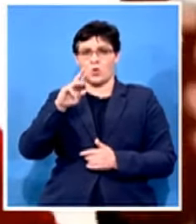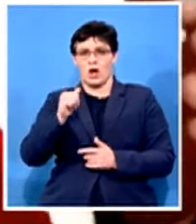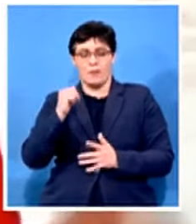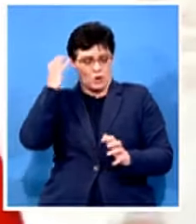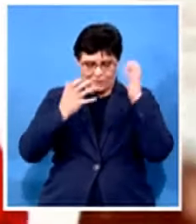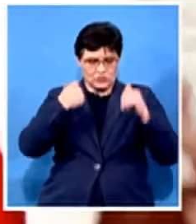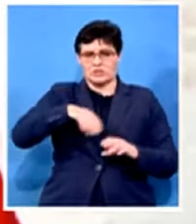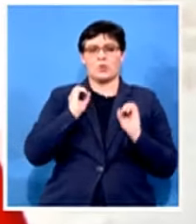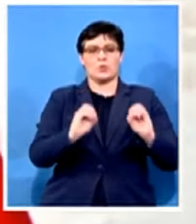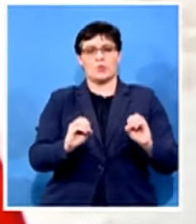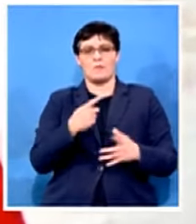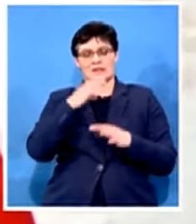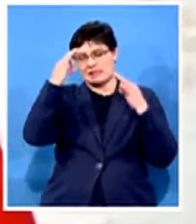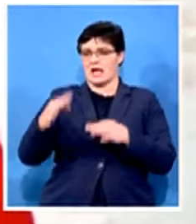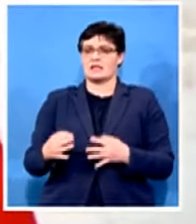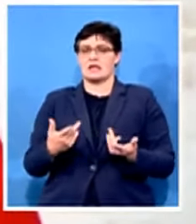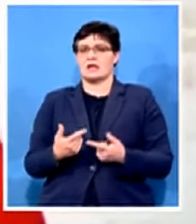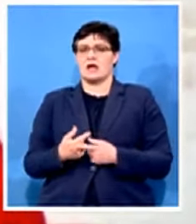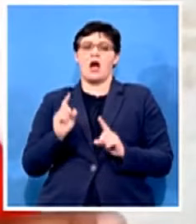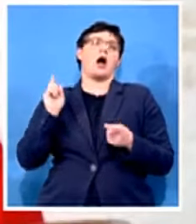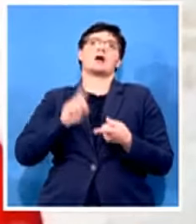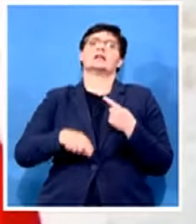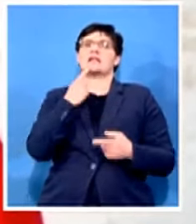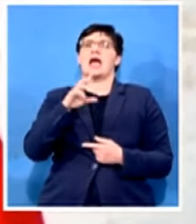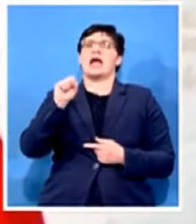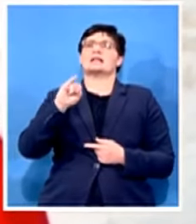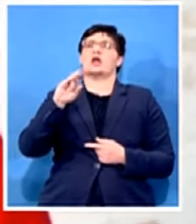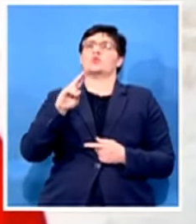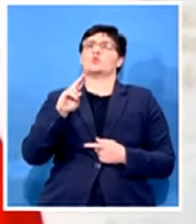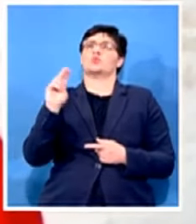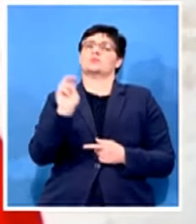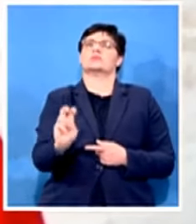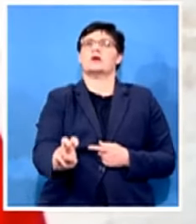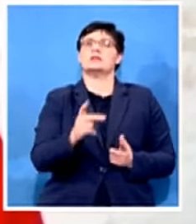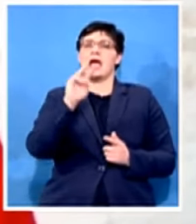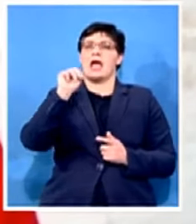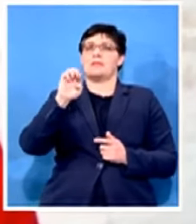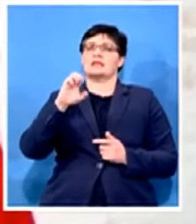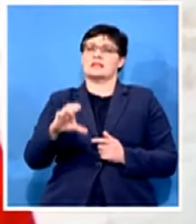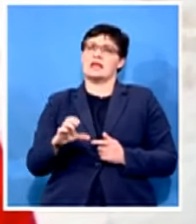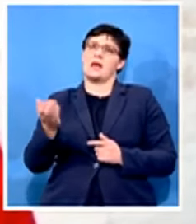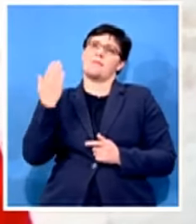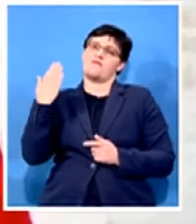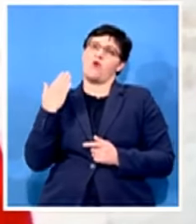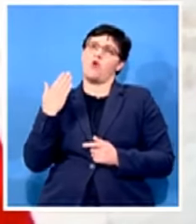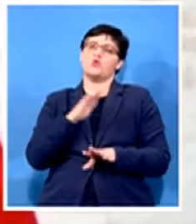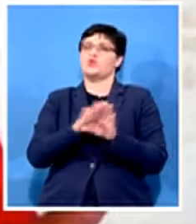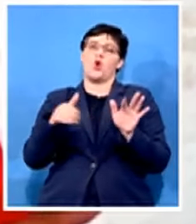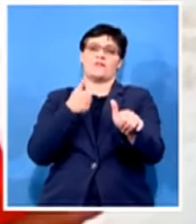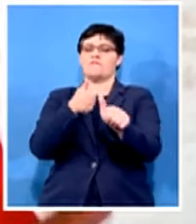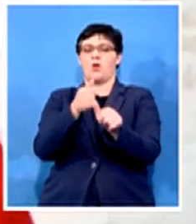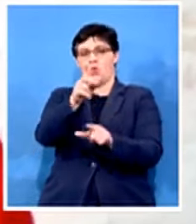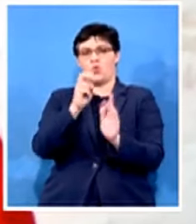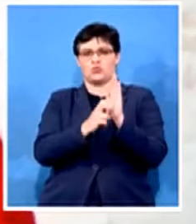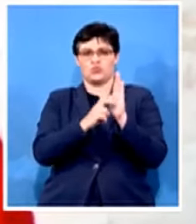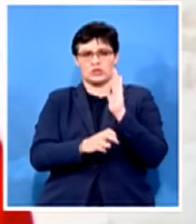the siu report found that msc the former msc was not compliant in terms of what is required from him uh